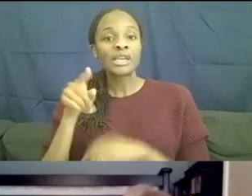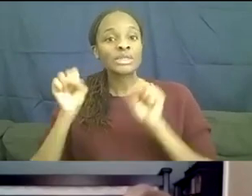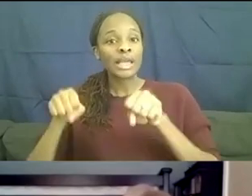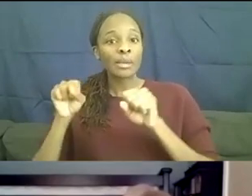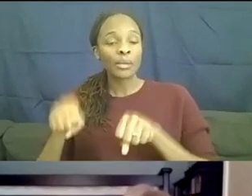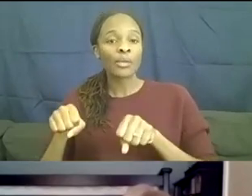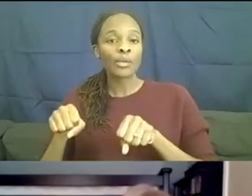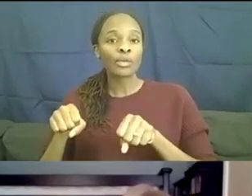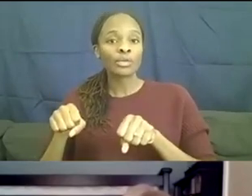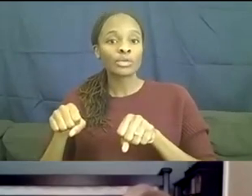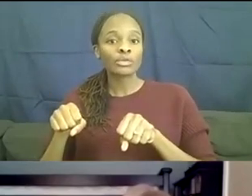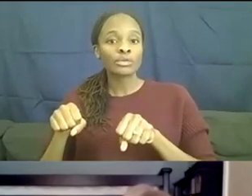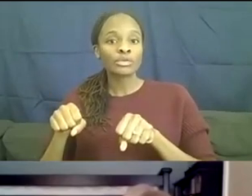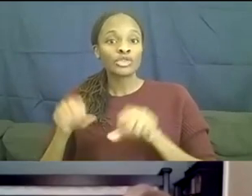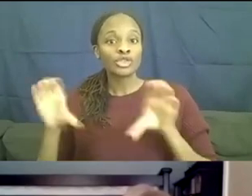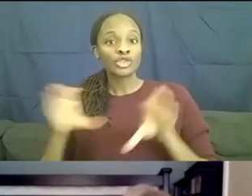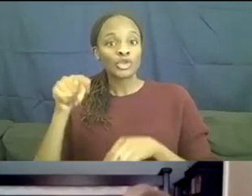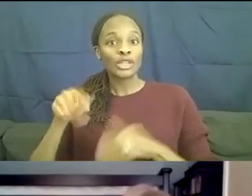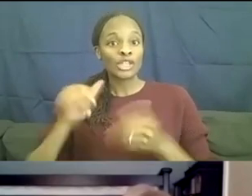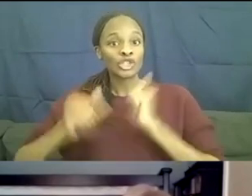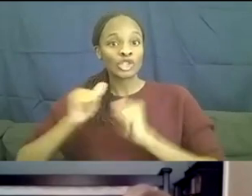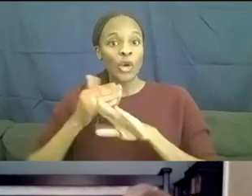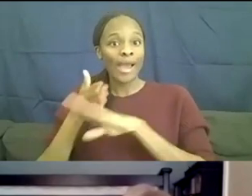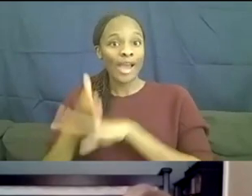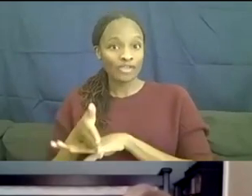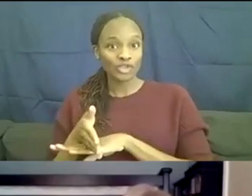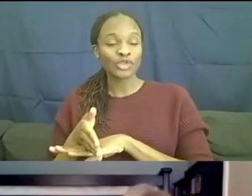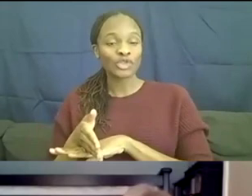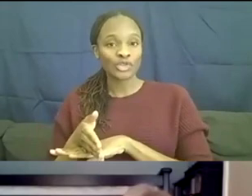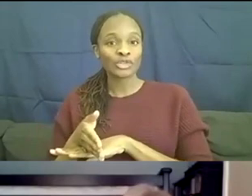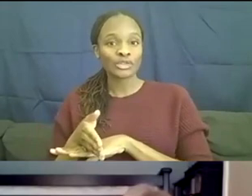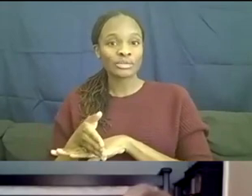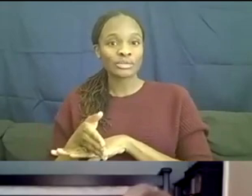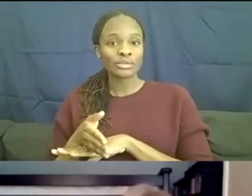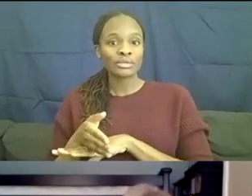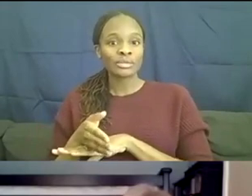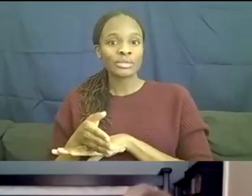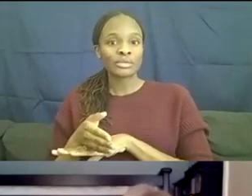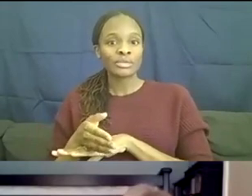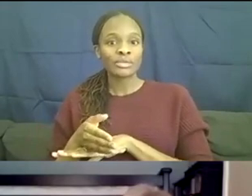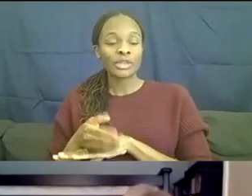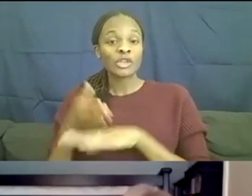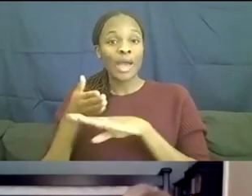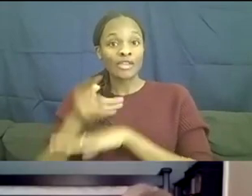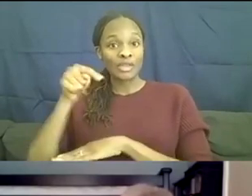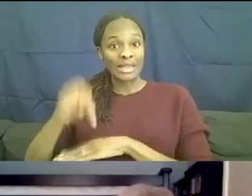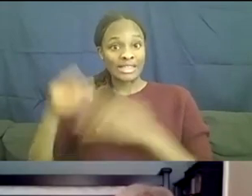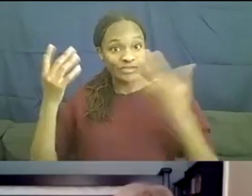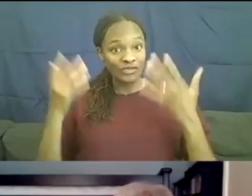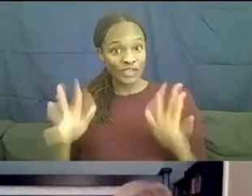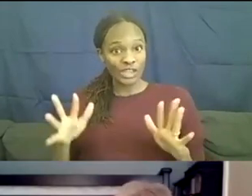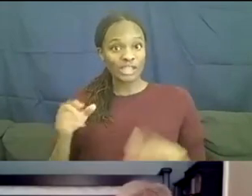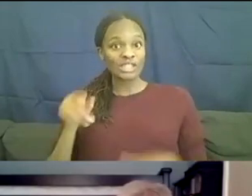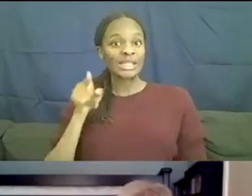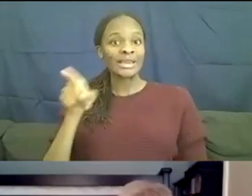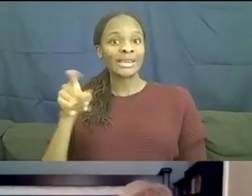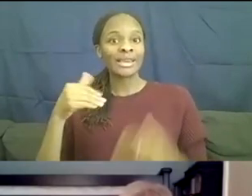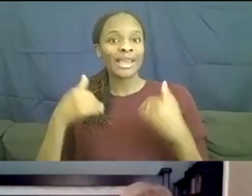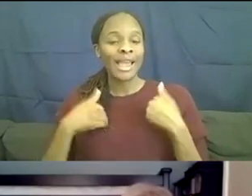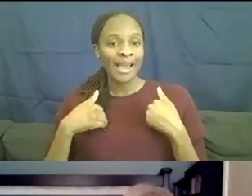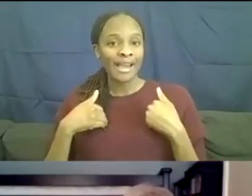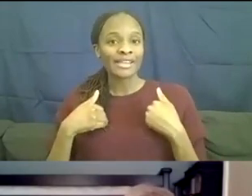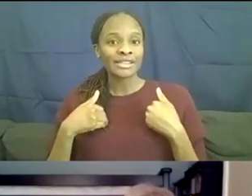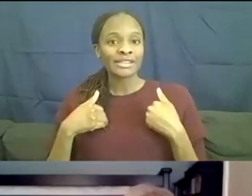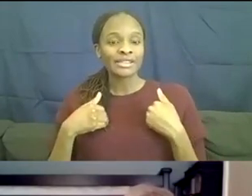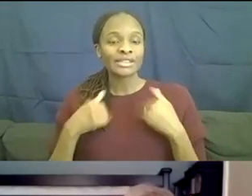come and do this show afterwards. Wow. And, um, after this was over, he's got, um, his, he's got